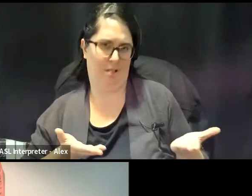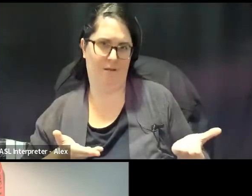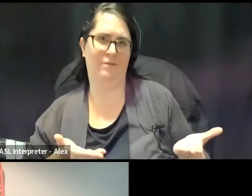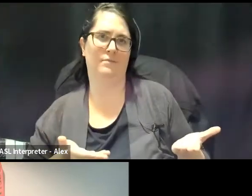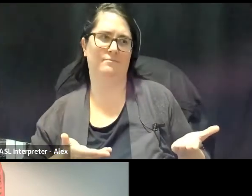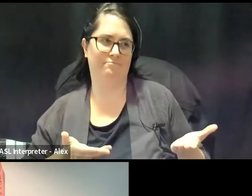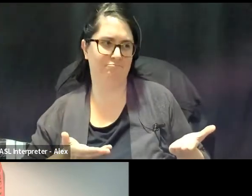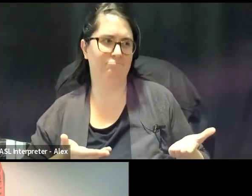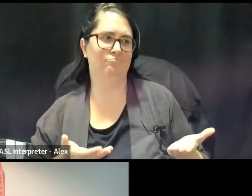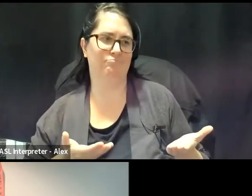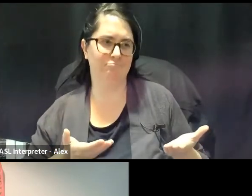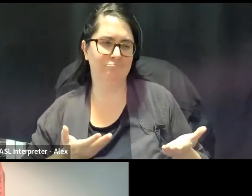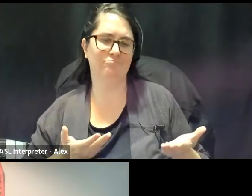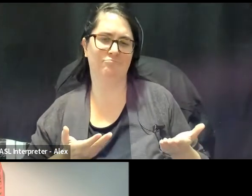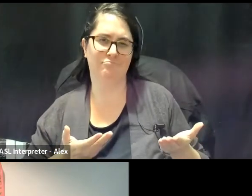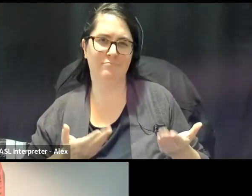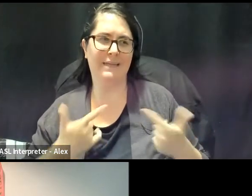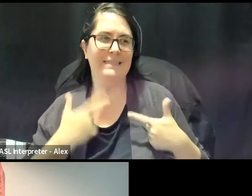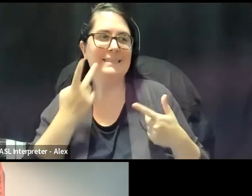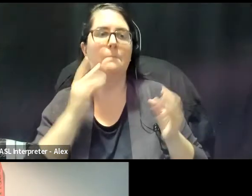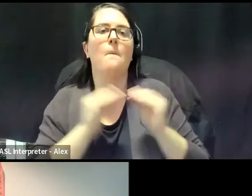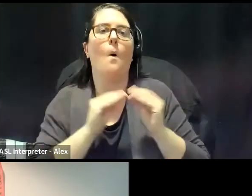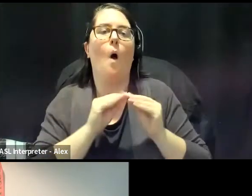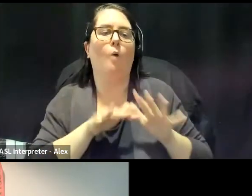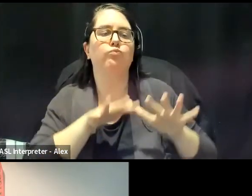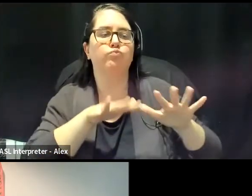and I'd like to see, you know, more of that.